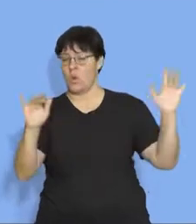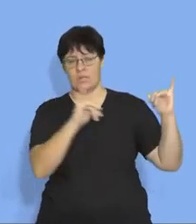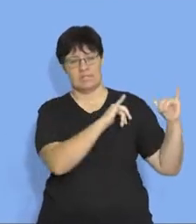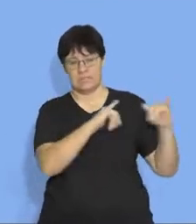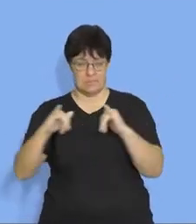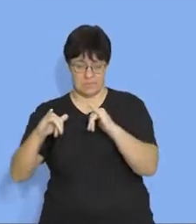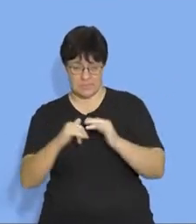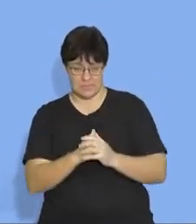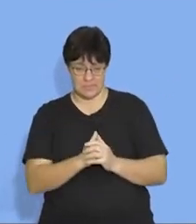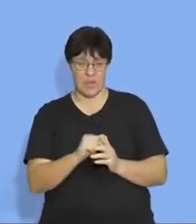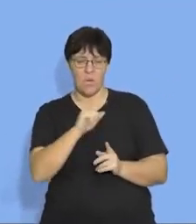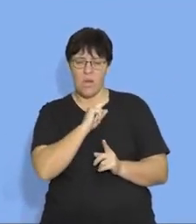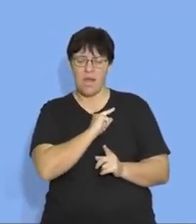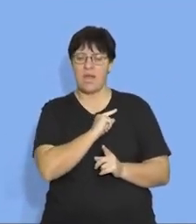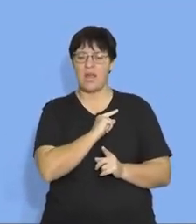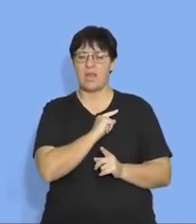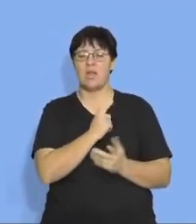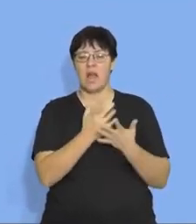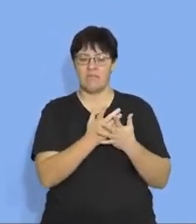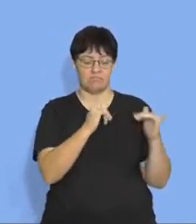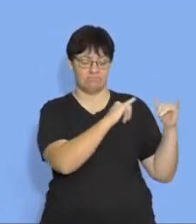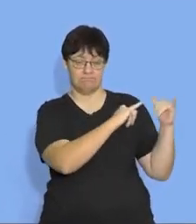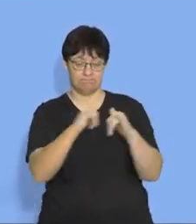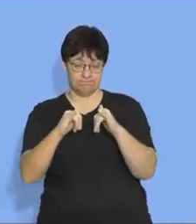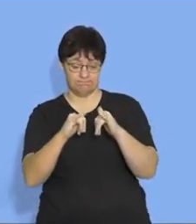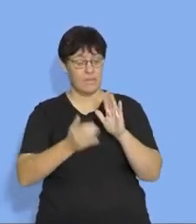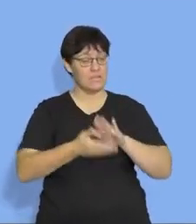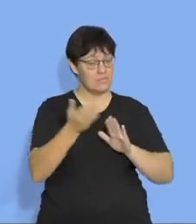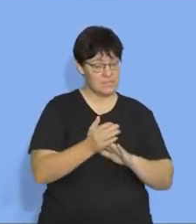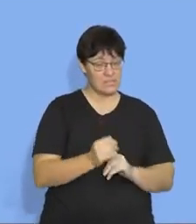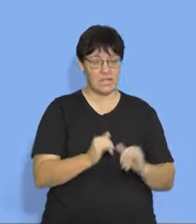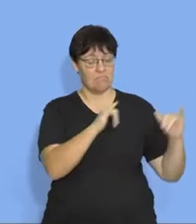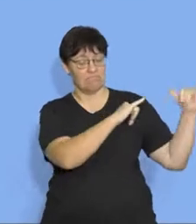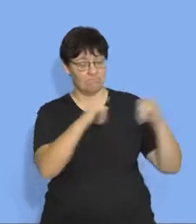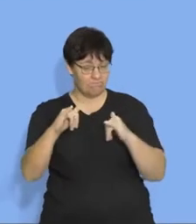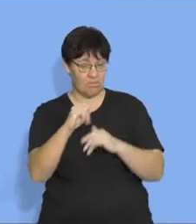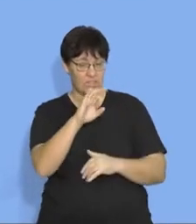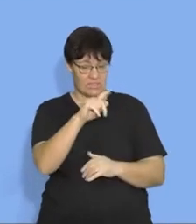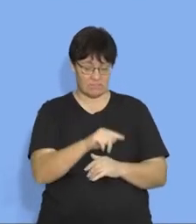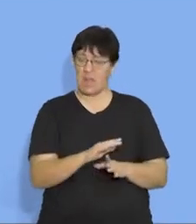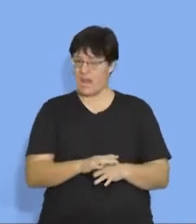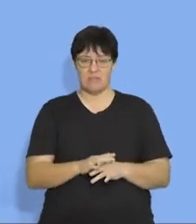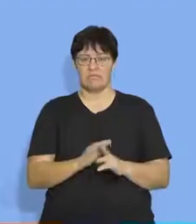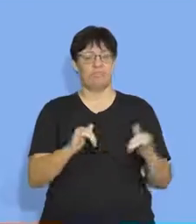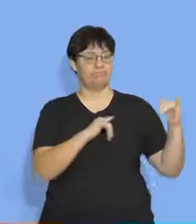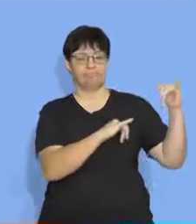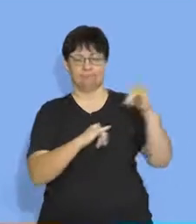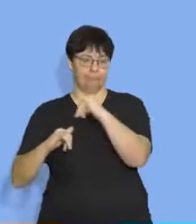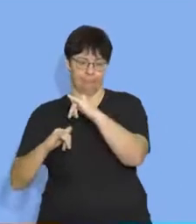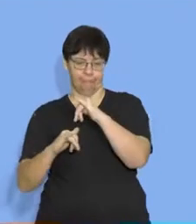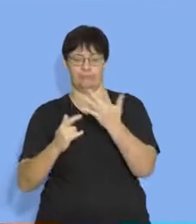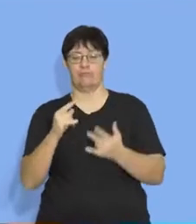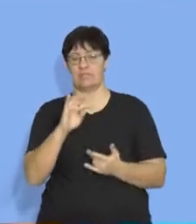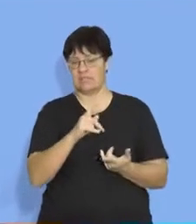we're going to talk about both of those. So we get uniform speed, uniform velocity, and we get non-uniform speed, non